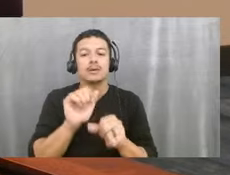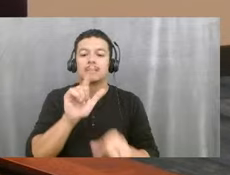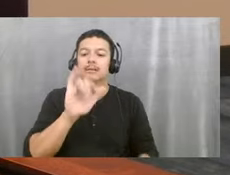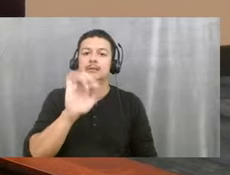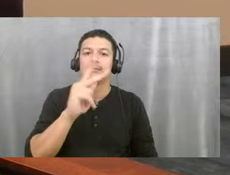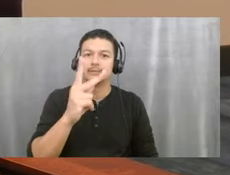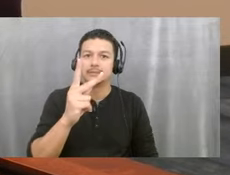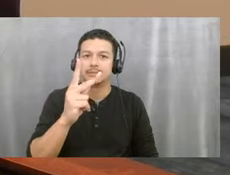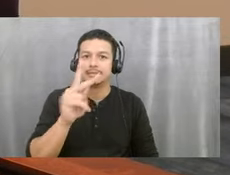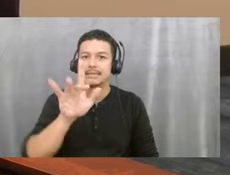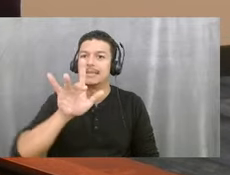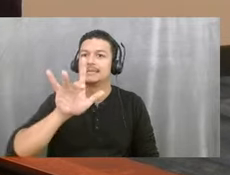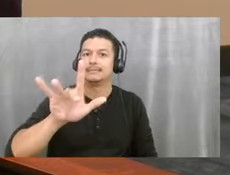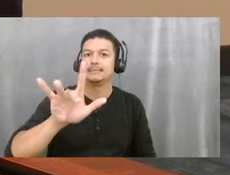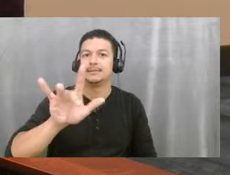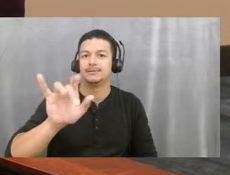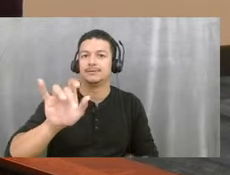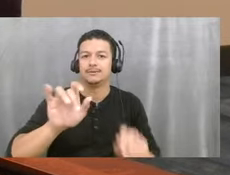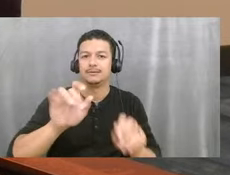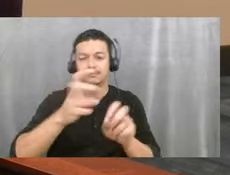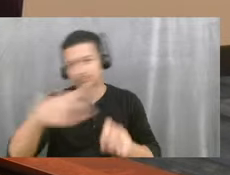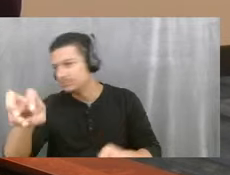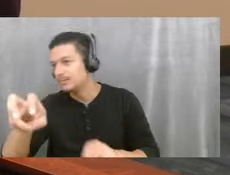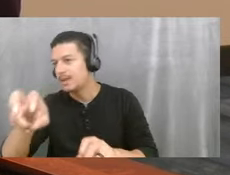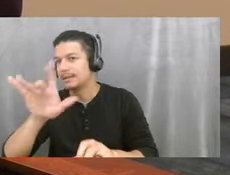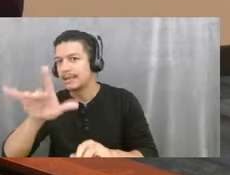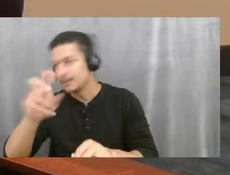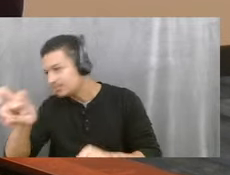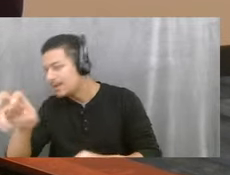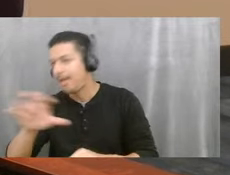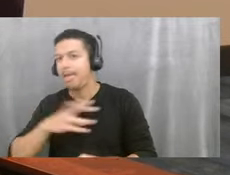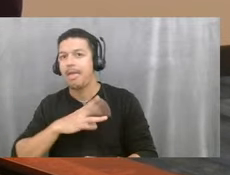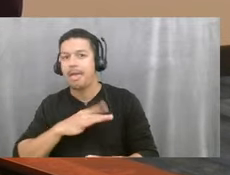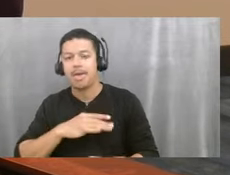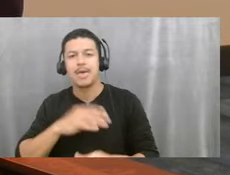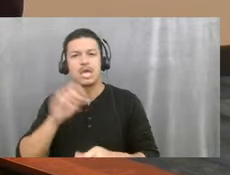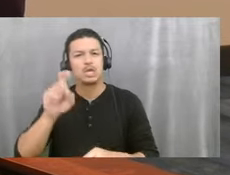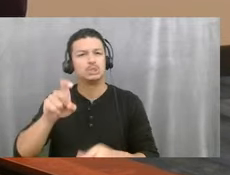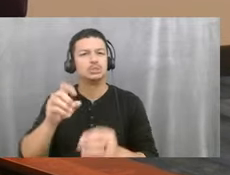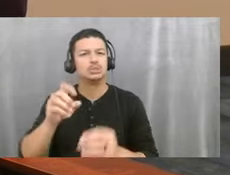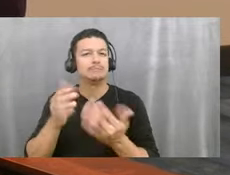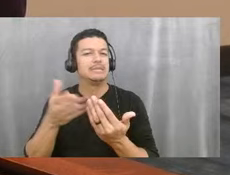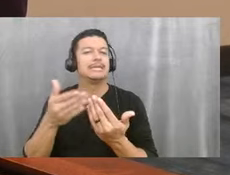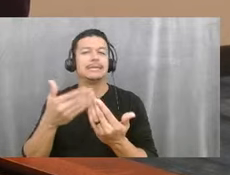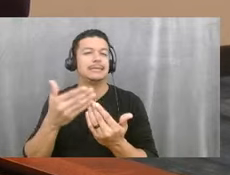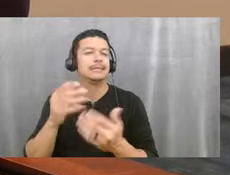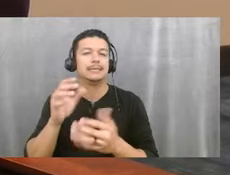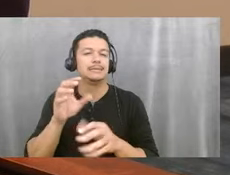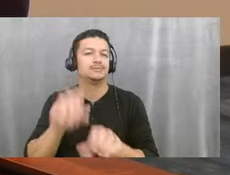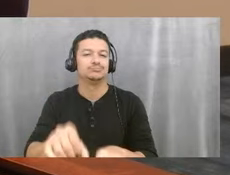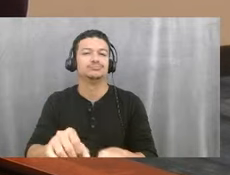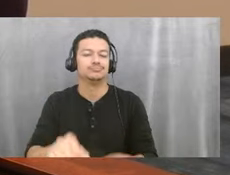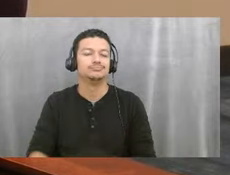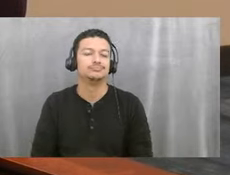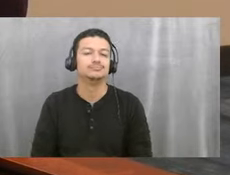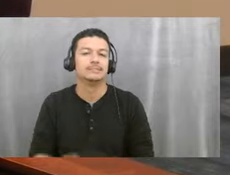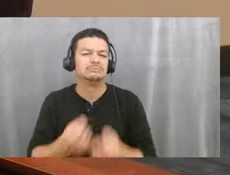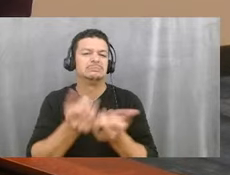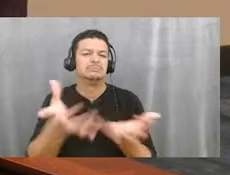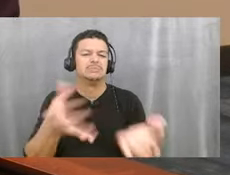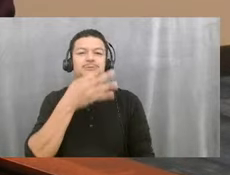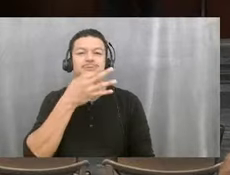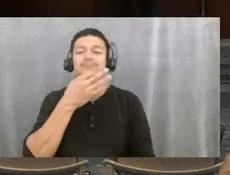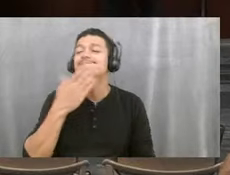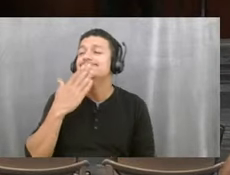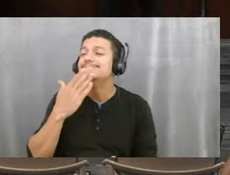even virtually. So it should be very user friendly. It looks great. We're gonna, we're very happy to share that with you very soon. Thank you all so much for that. That's really